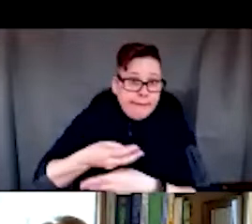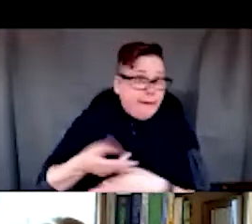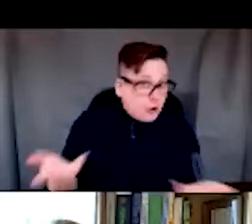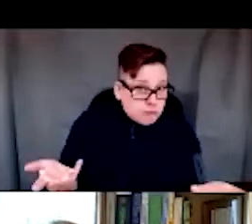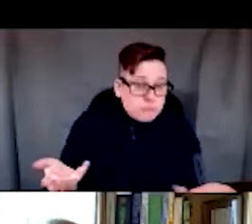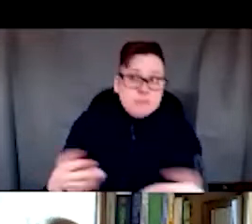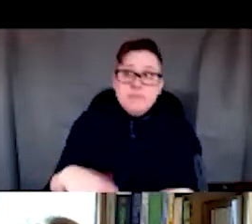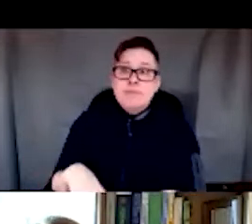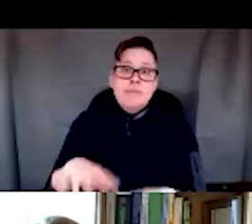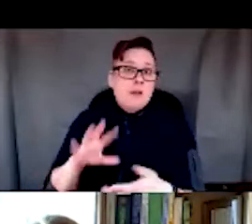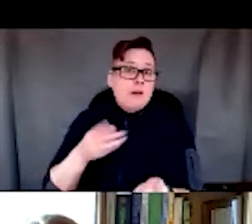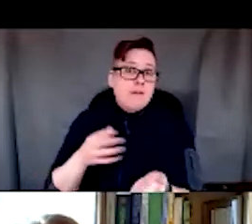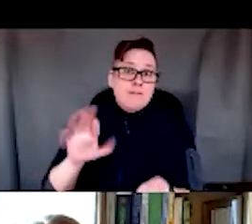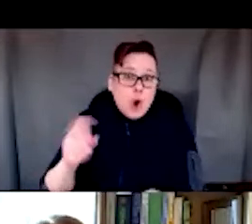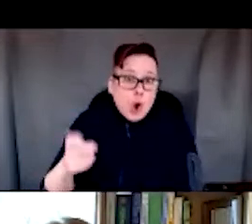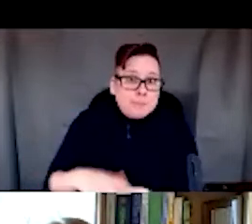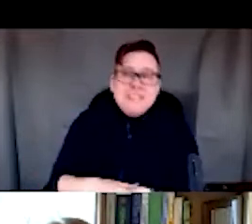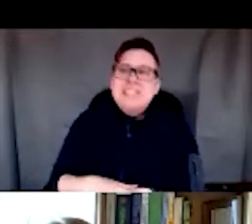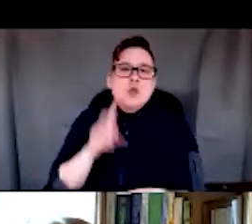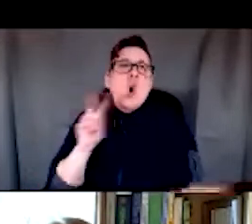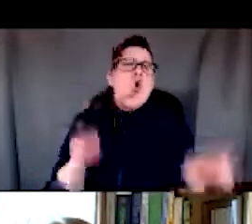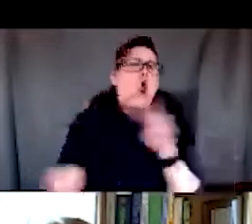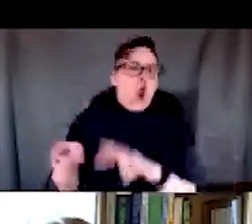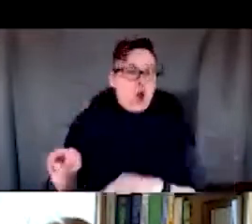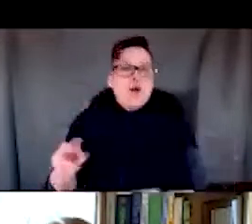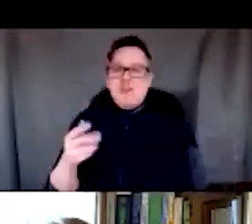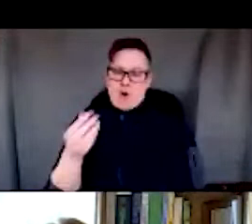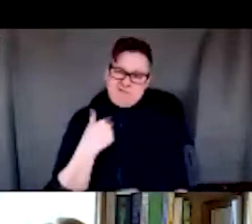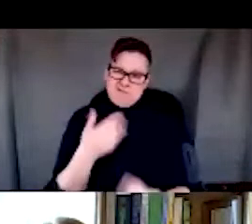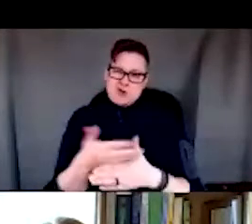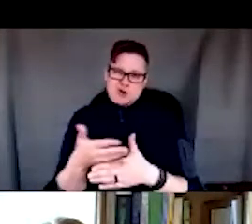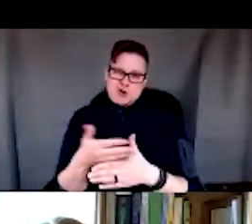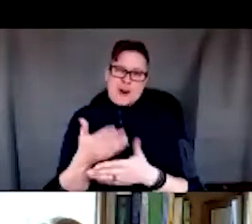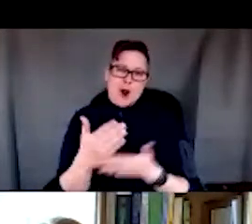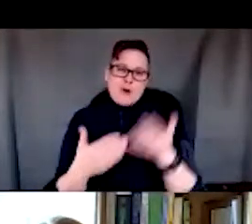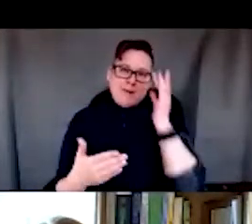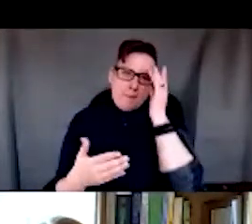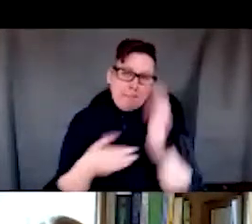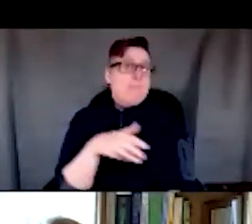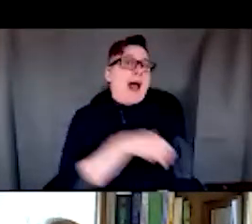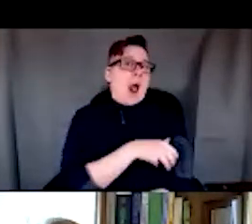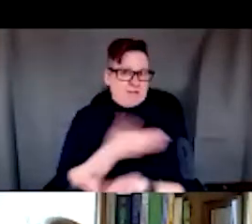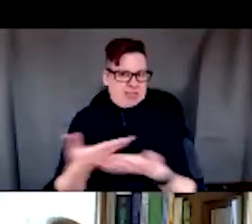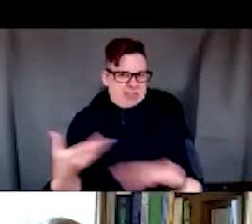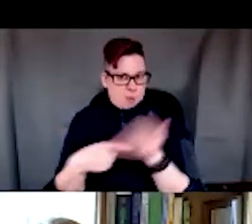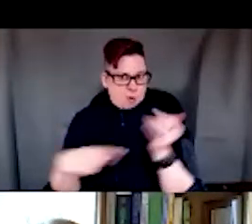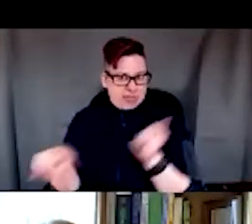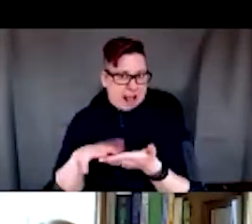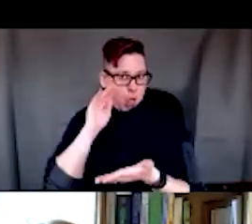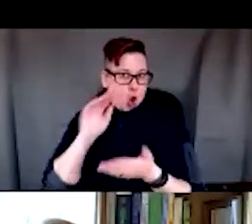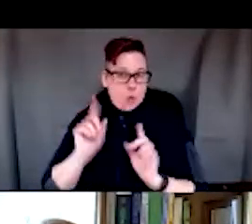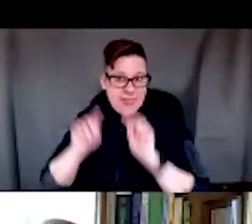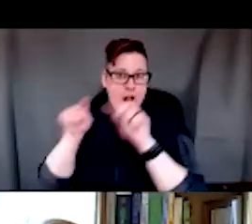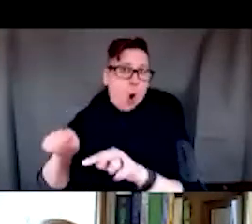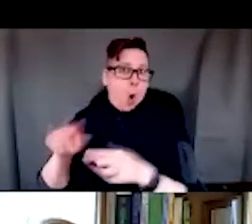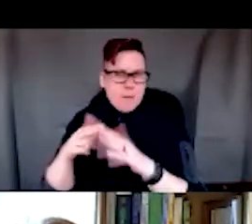you know, pharmacies, and so forth? So I want to share a couple of powerful things that our students learned during this